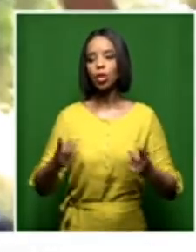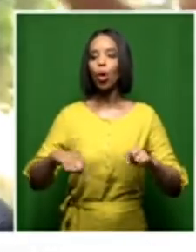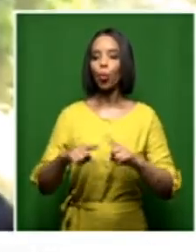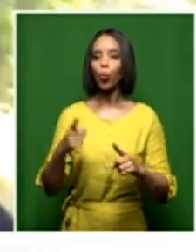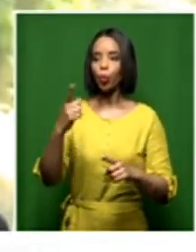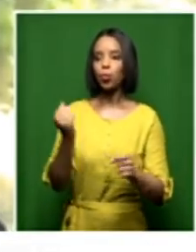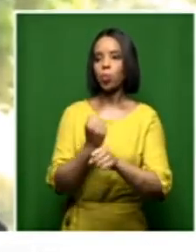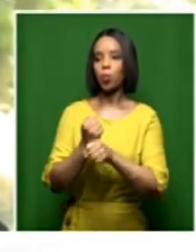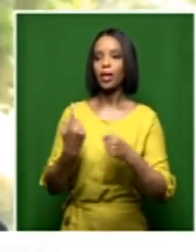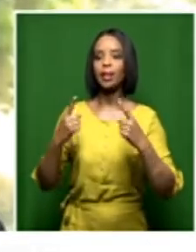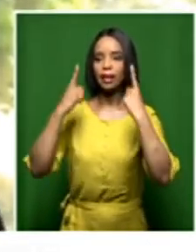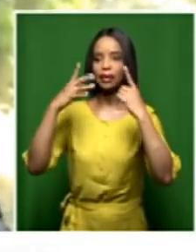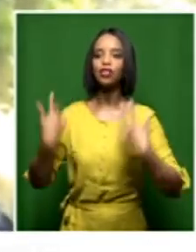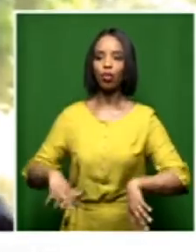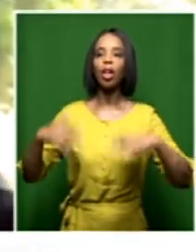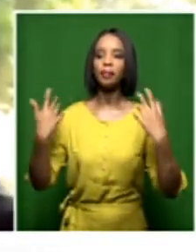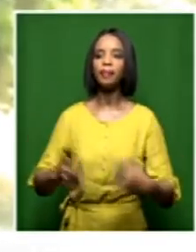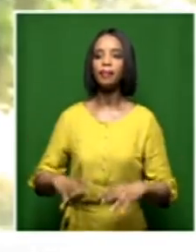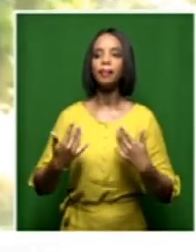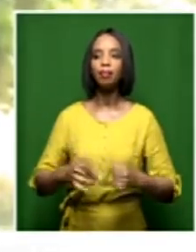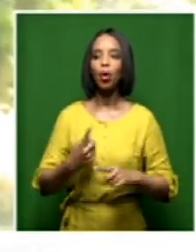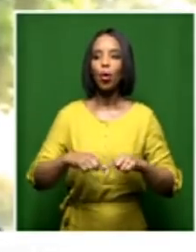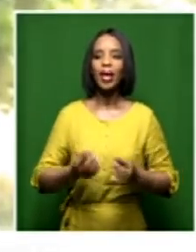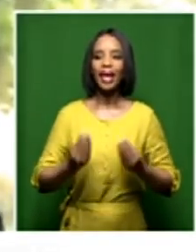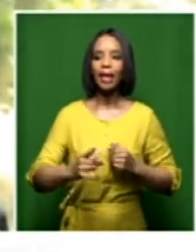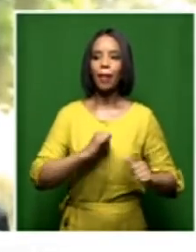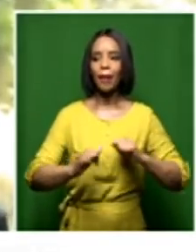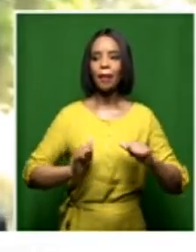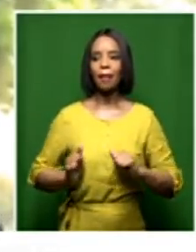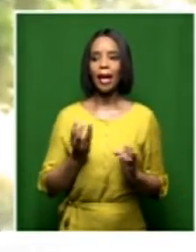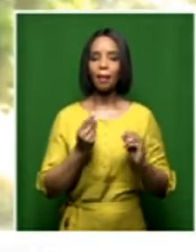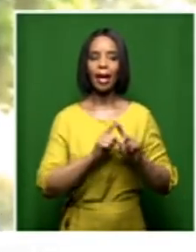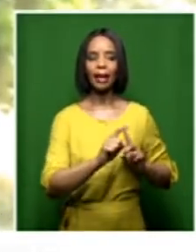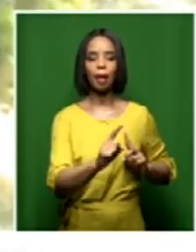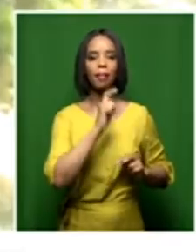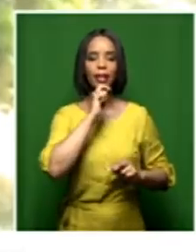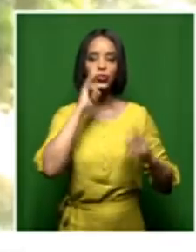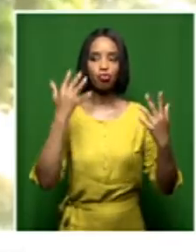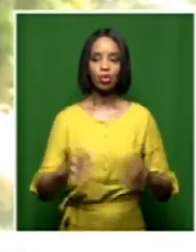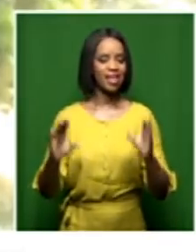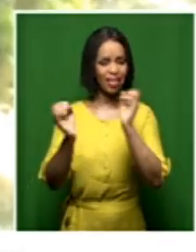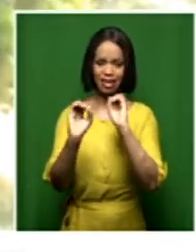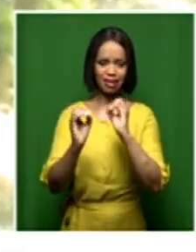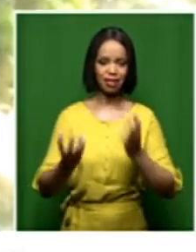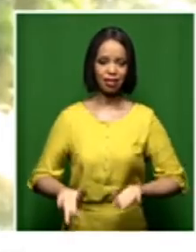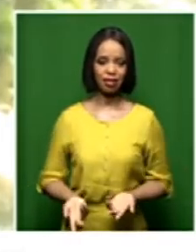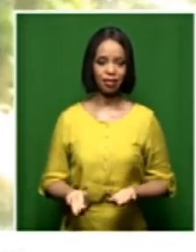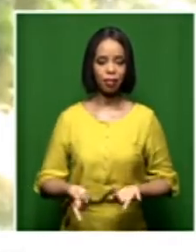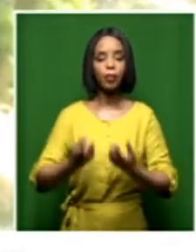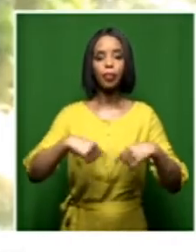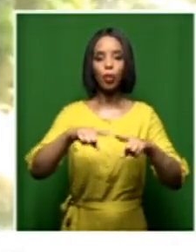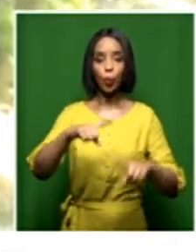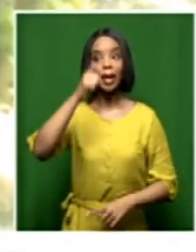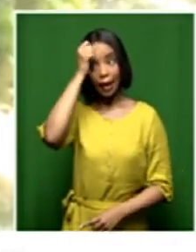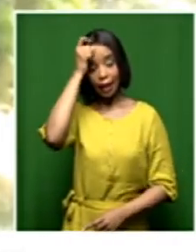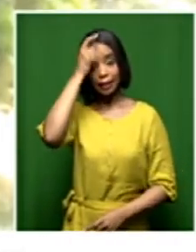you are a success in the making. We can see it with this example and so on. Of course, you understand that court processes